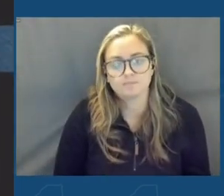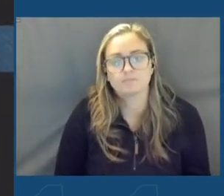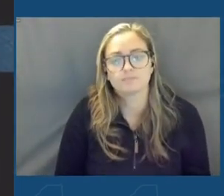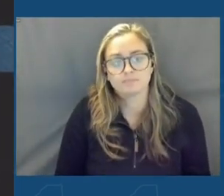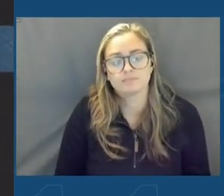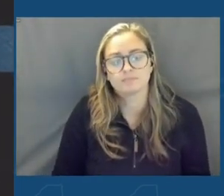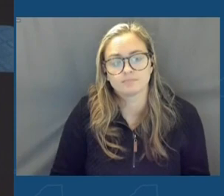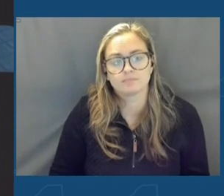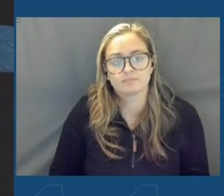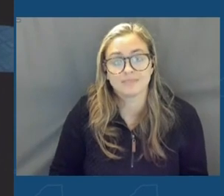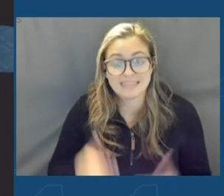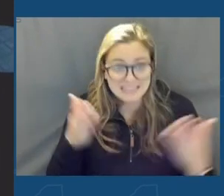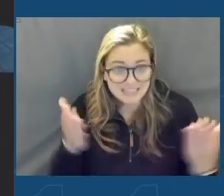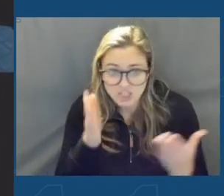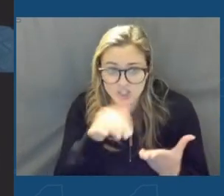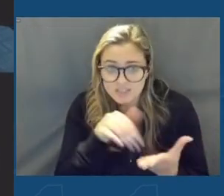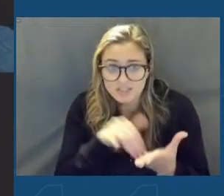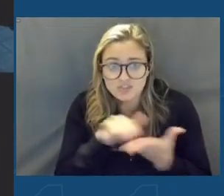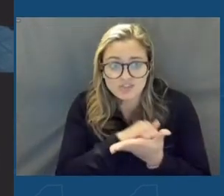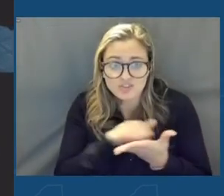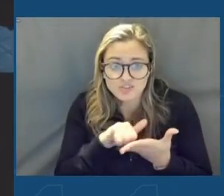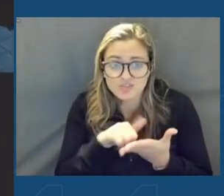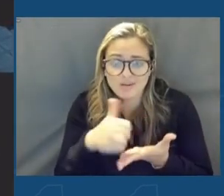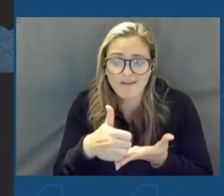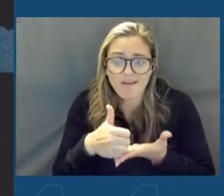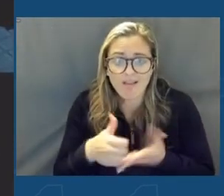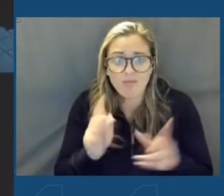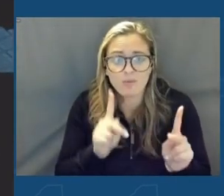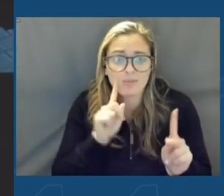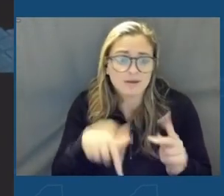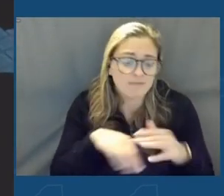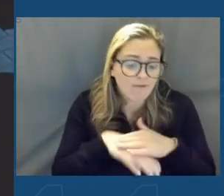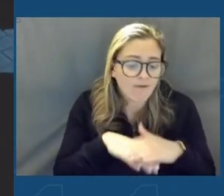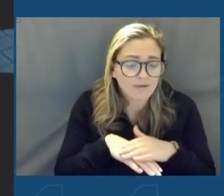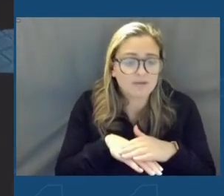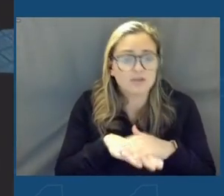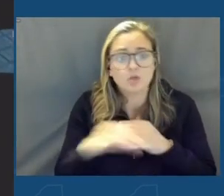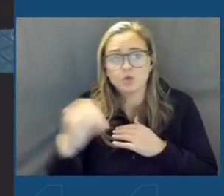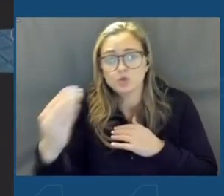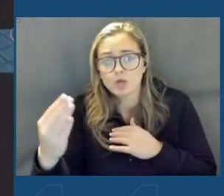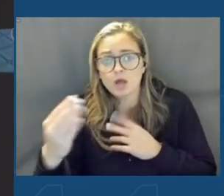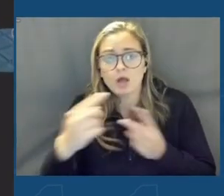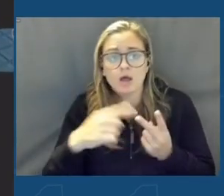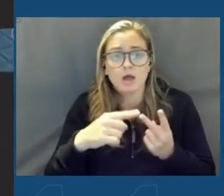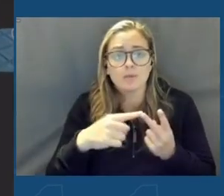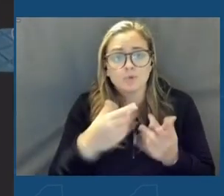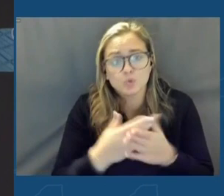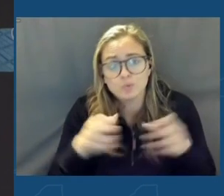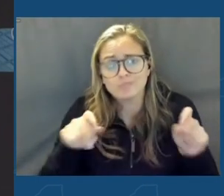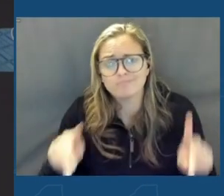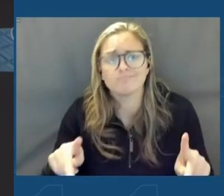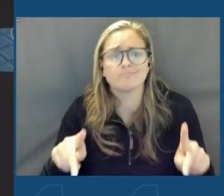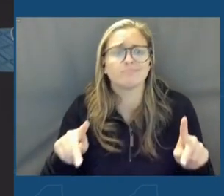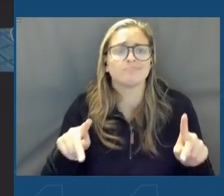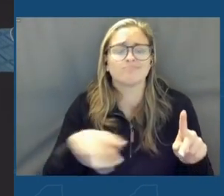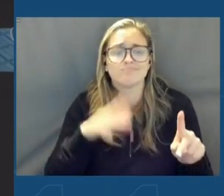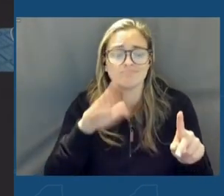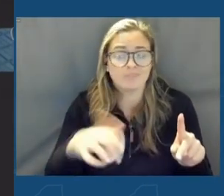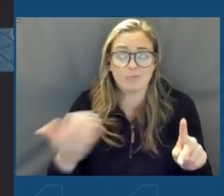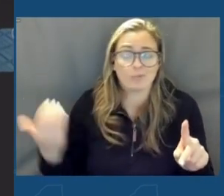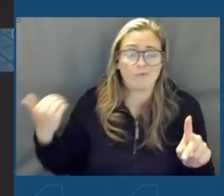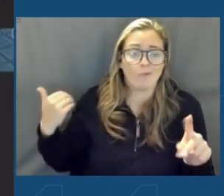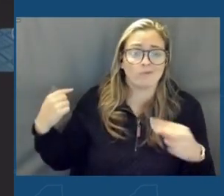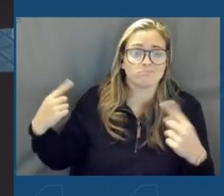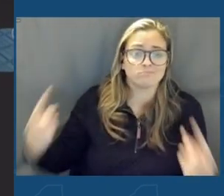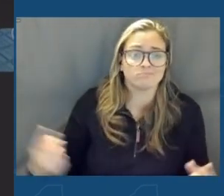do that here in central New York and help those who need access to jobs and new opportunities that they never had before.